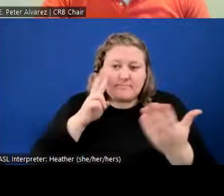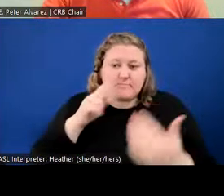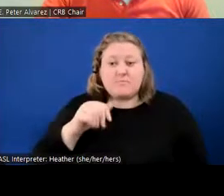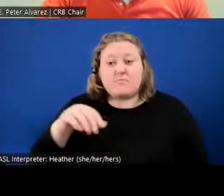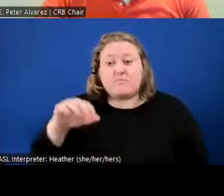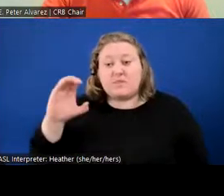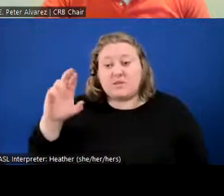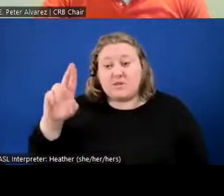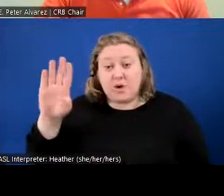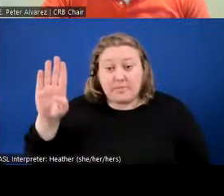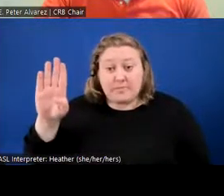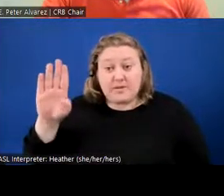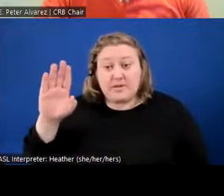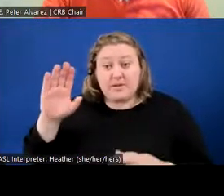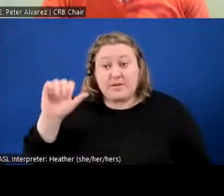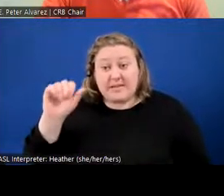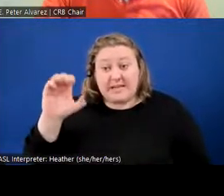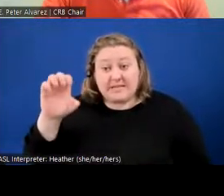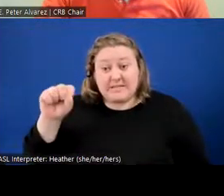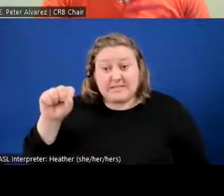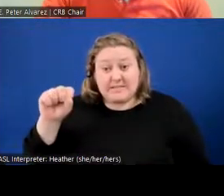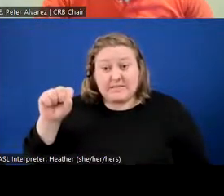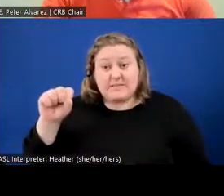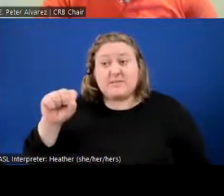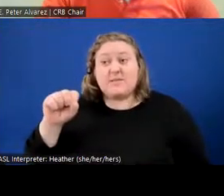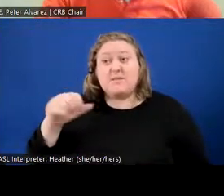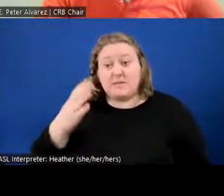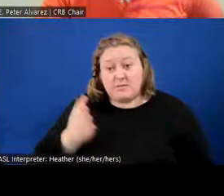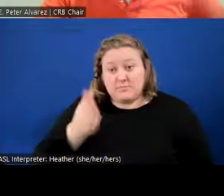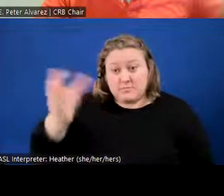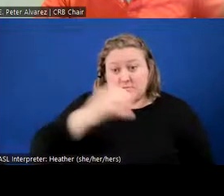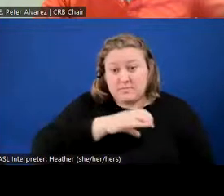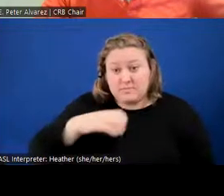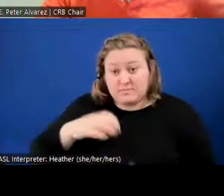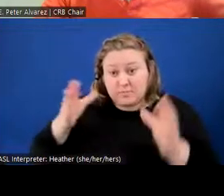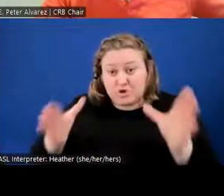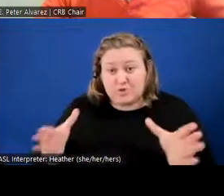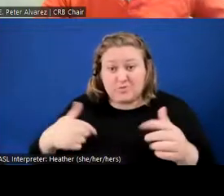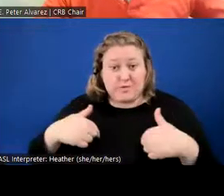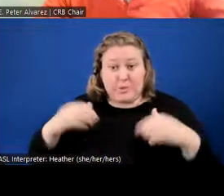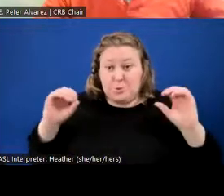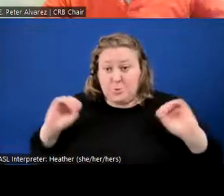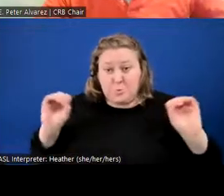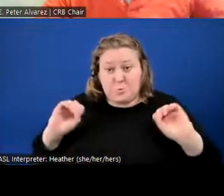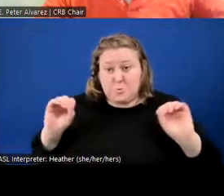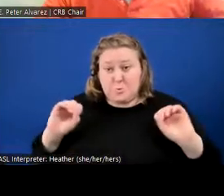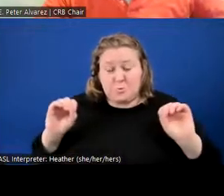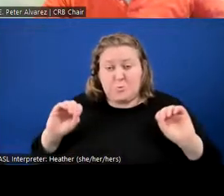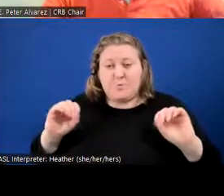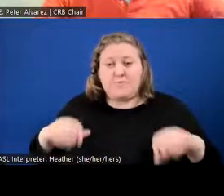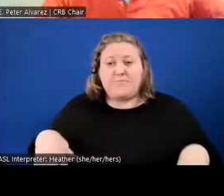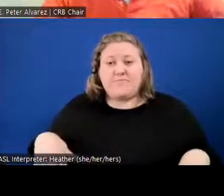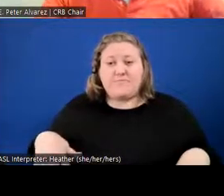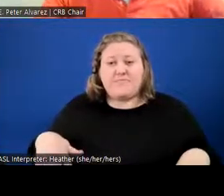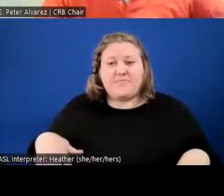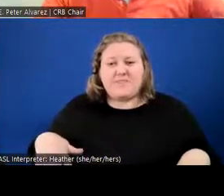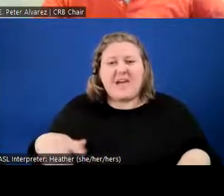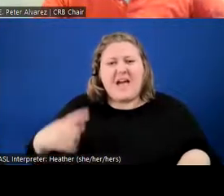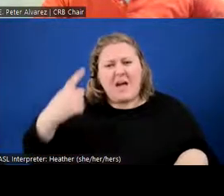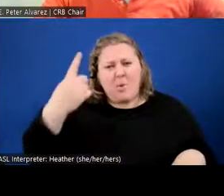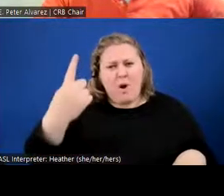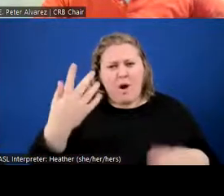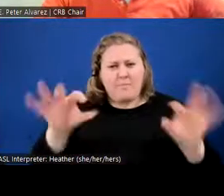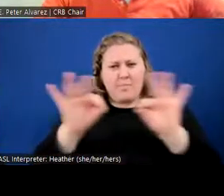cases where CRB referred the matter to the commissioner, we didn't have any of those. I should – I want to make sure I answered this one, though.